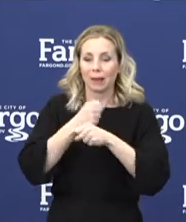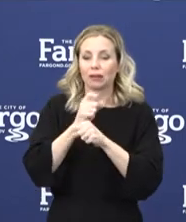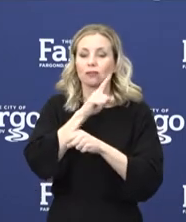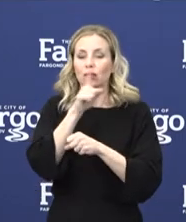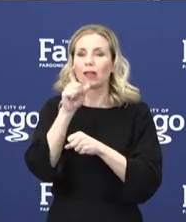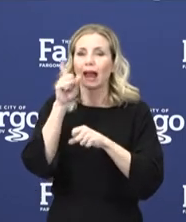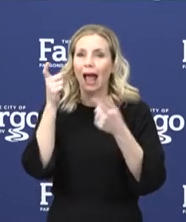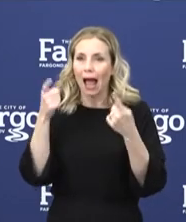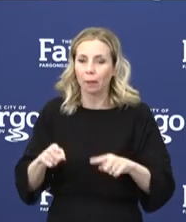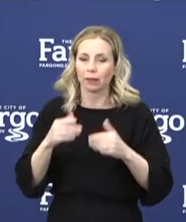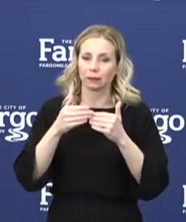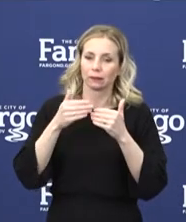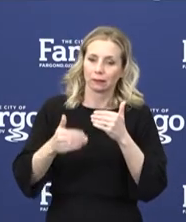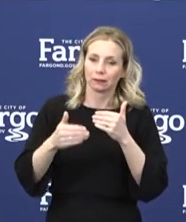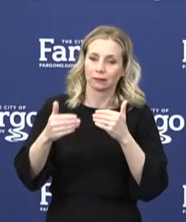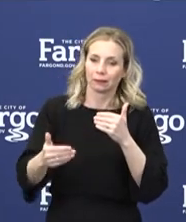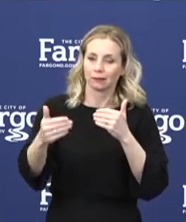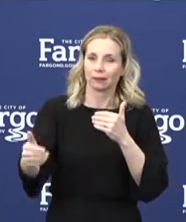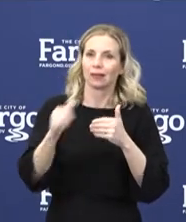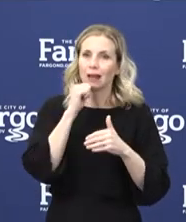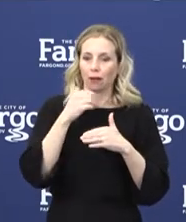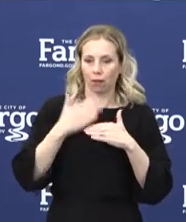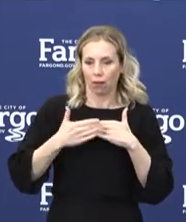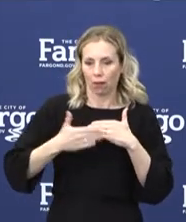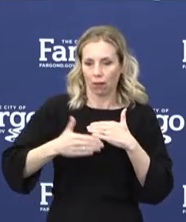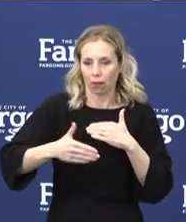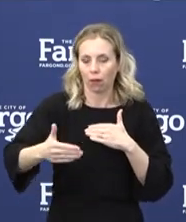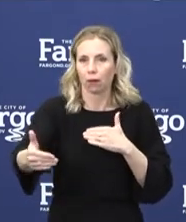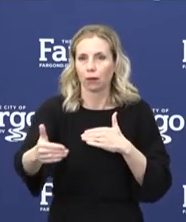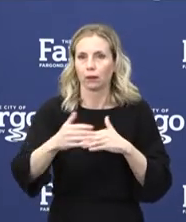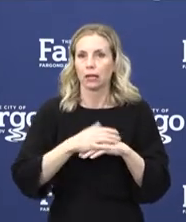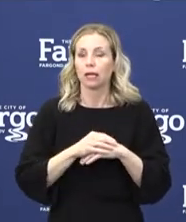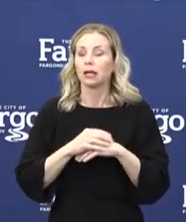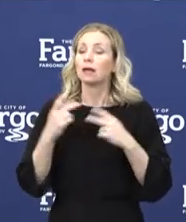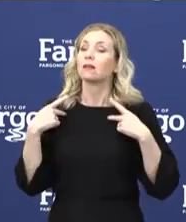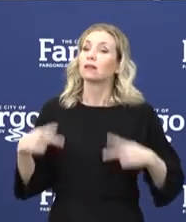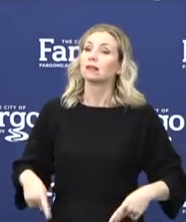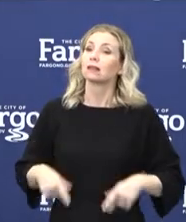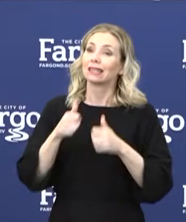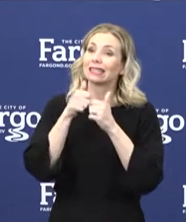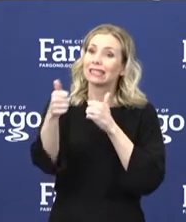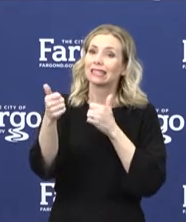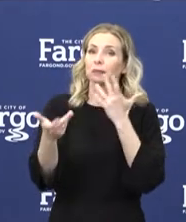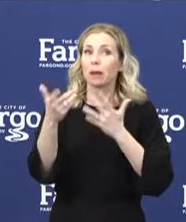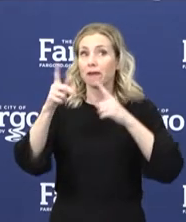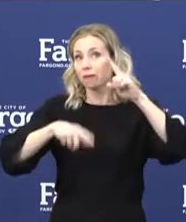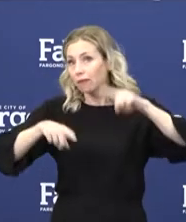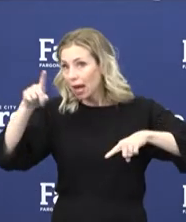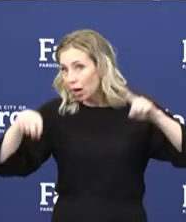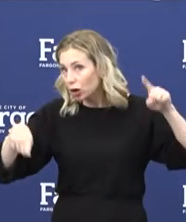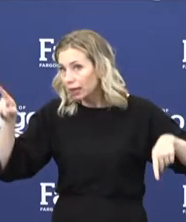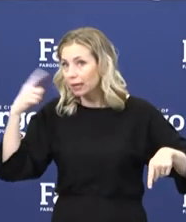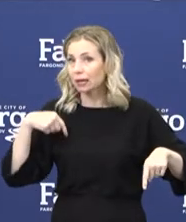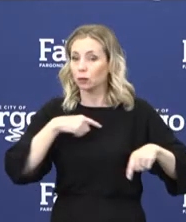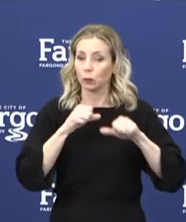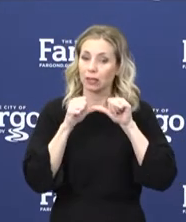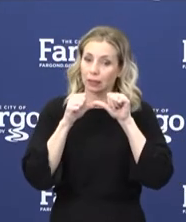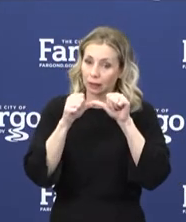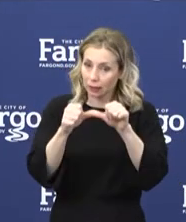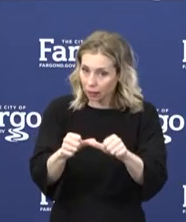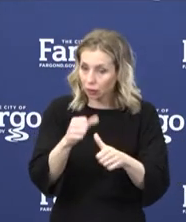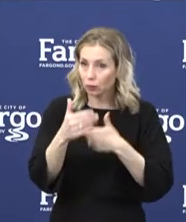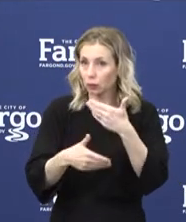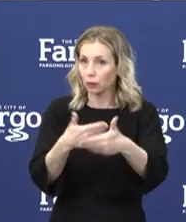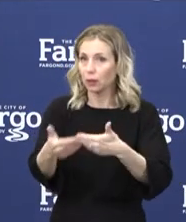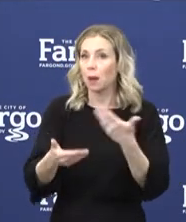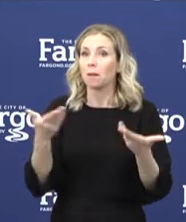The physical distancing measures needed may vary as we move along in this pandemic. It